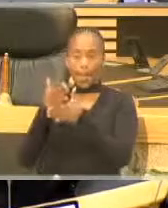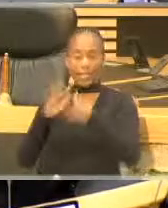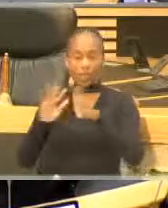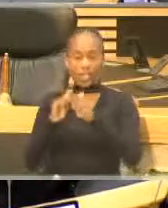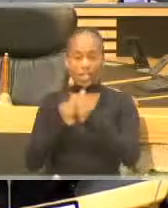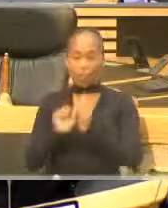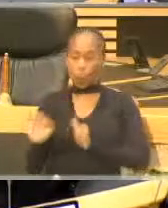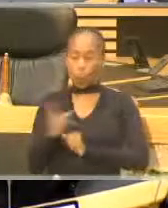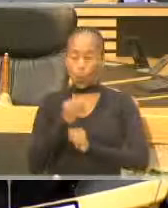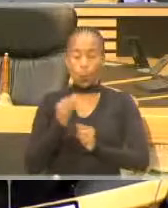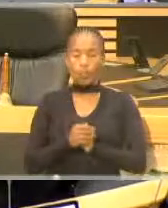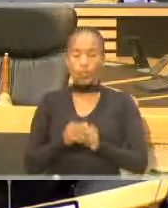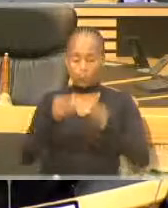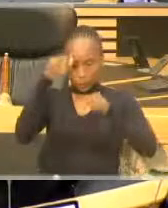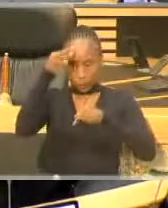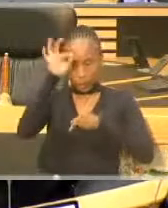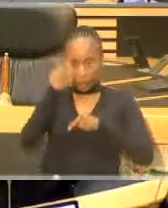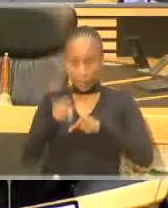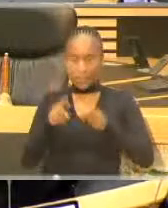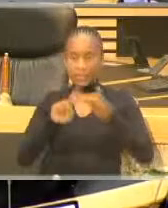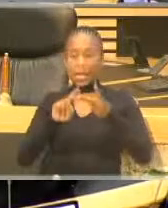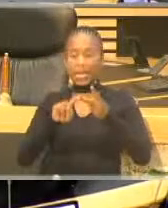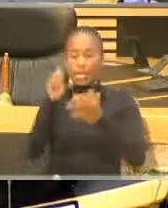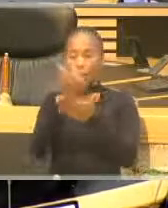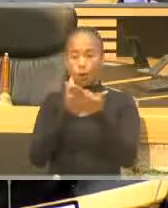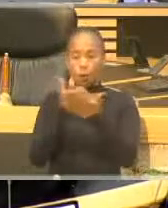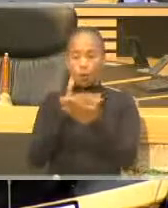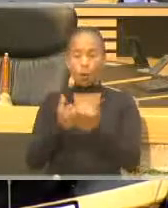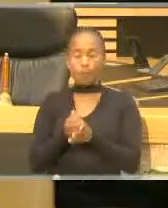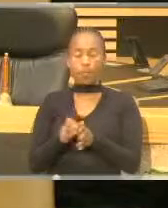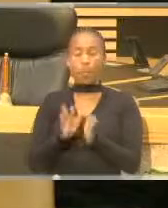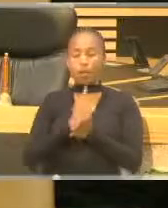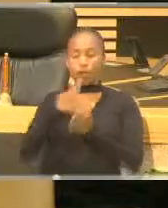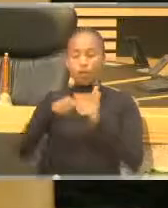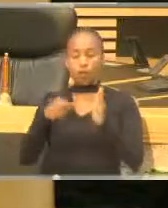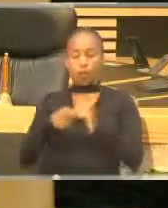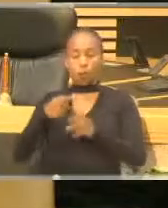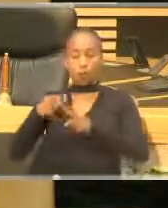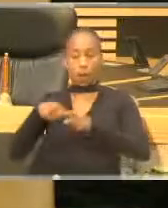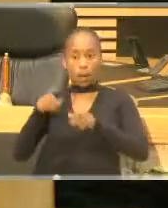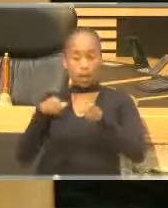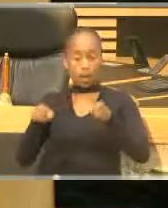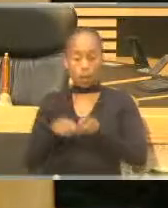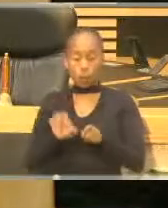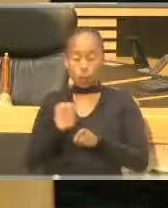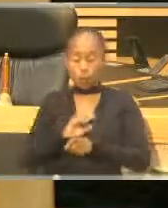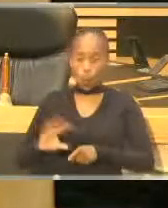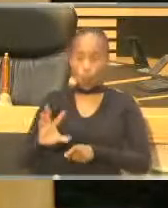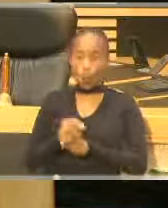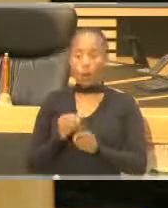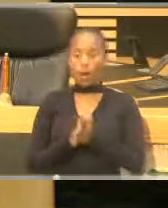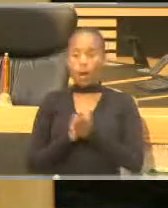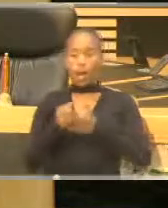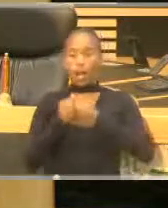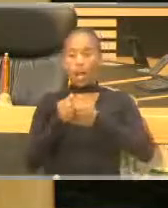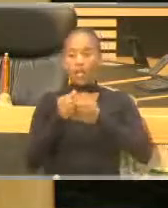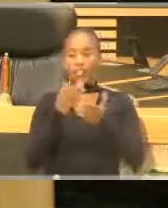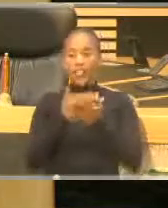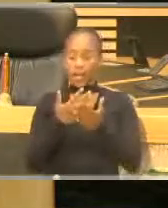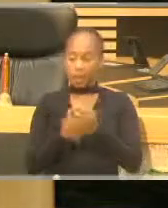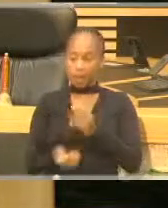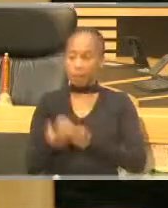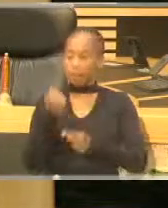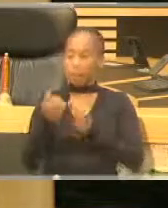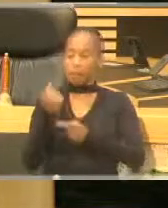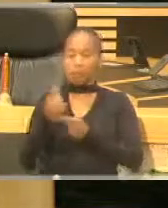players across all sectors so that people who entrusted us with this responsibility to lead can find